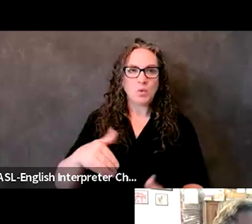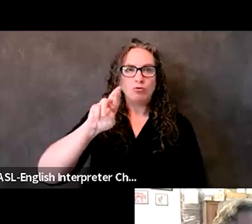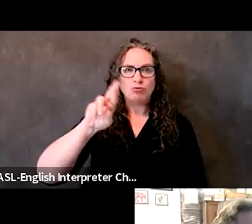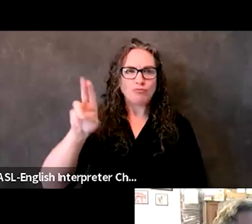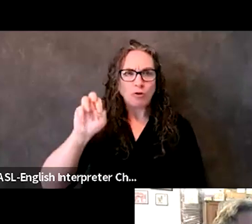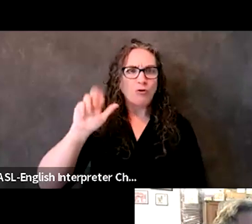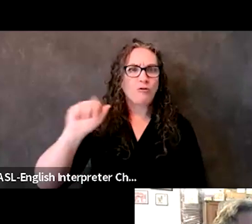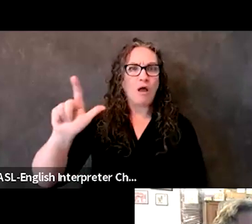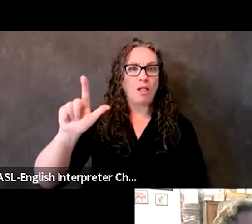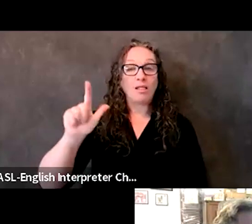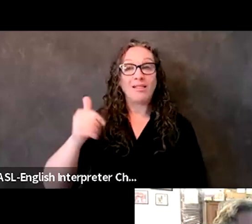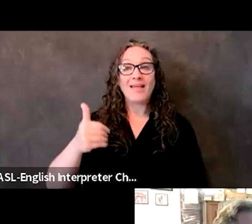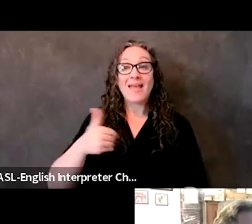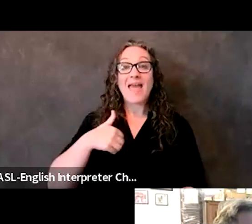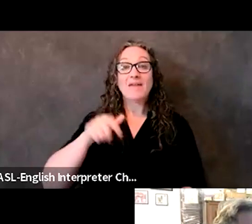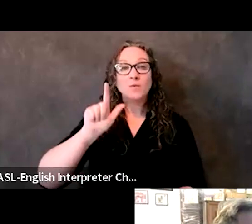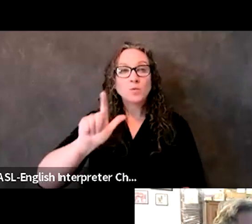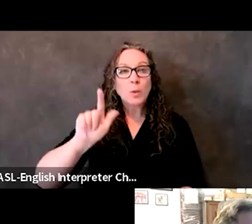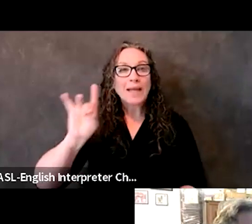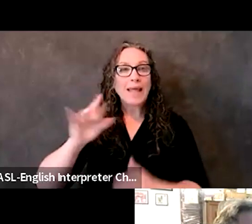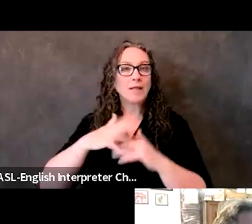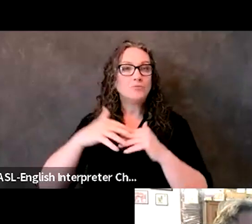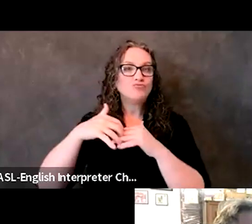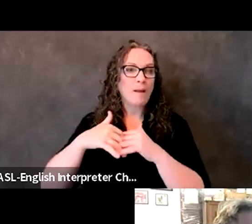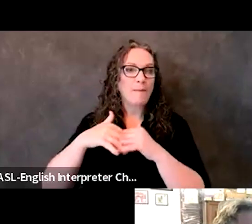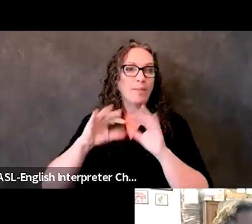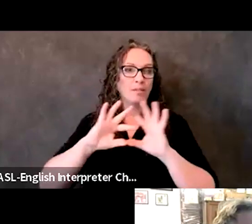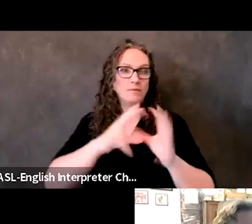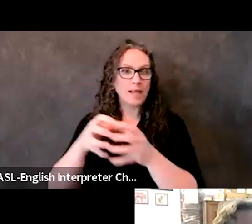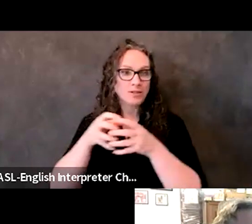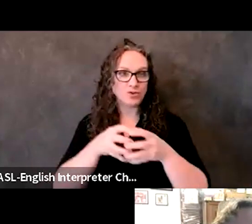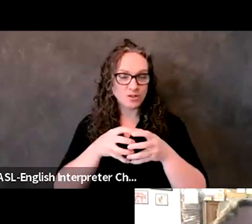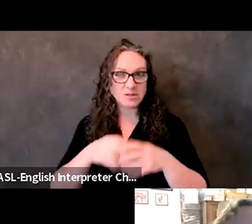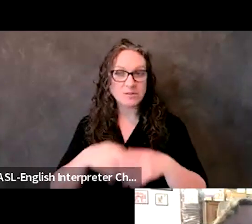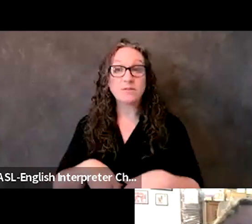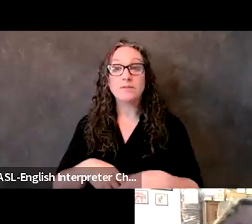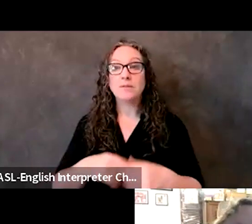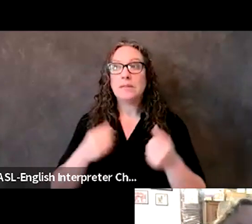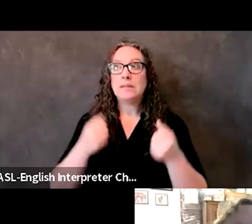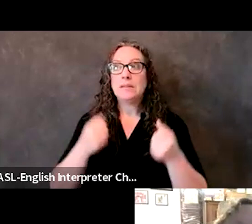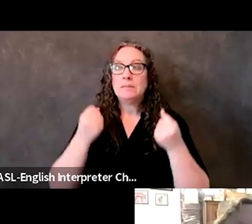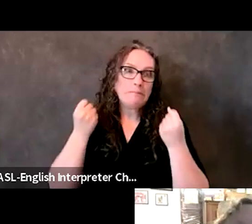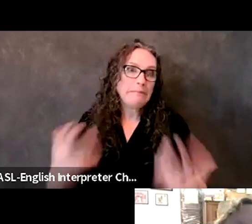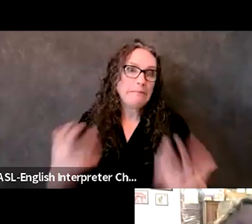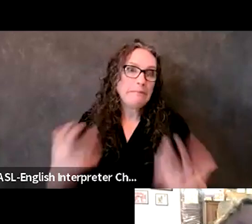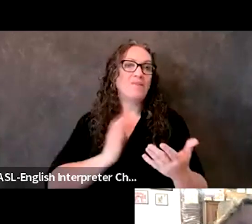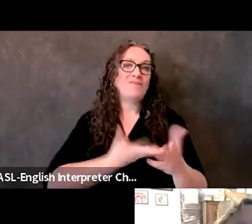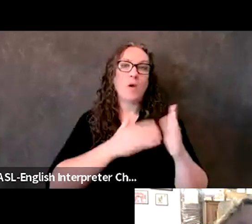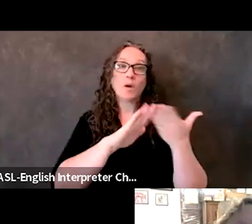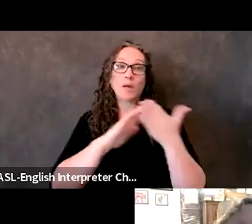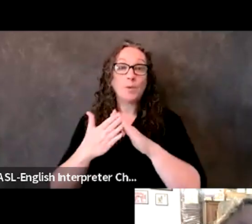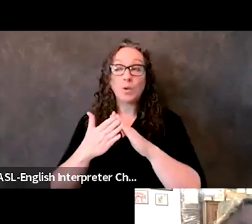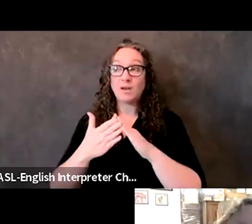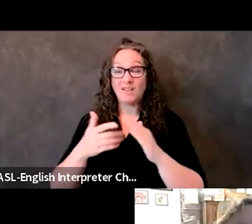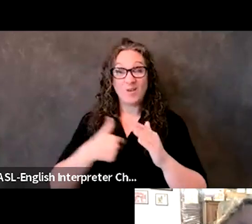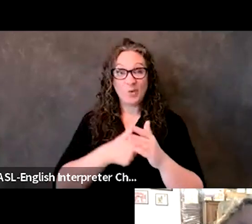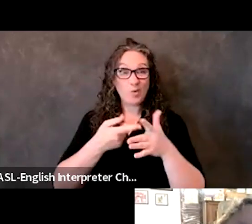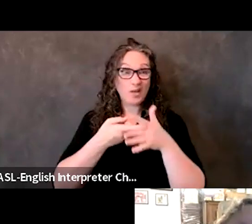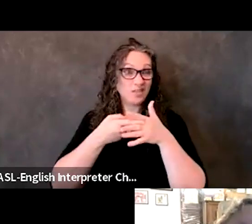28 tribal nations. You know, and many of our communities, we begin the disaster cycle